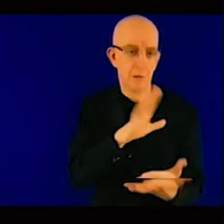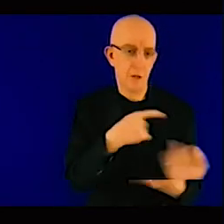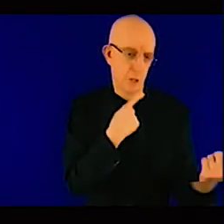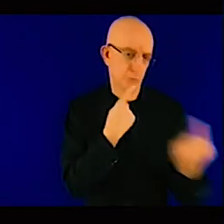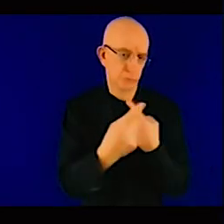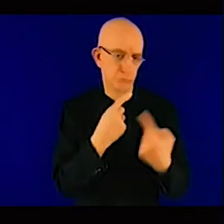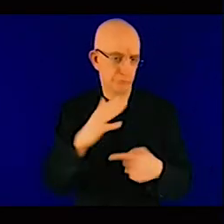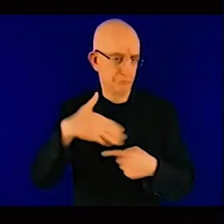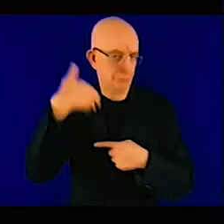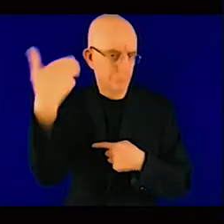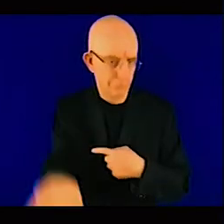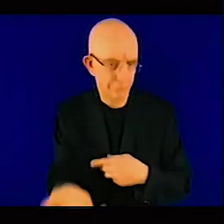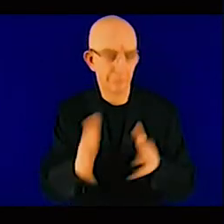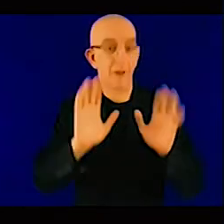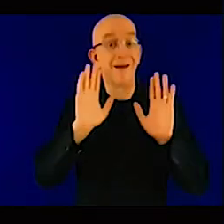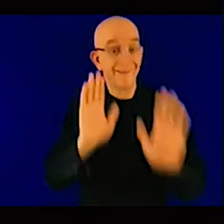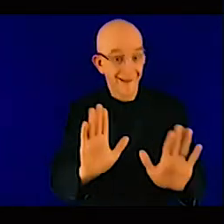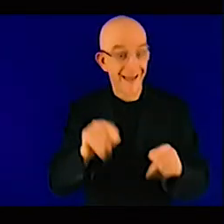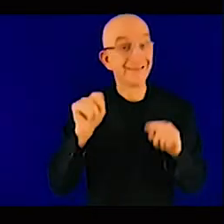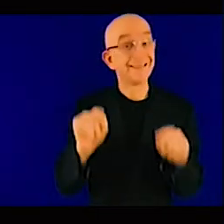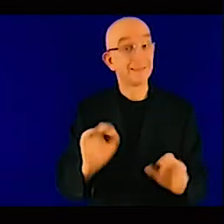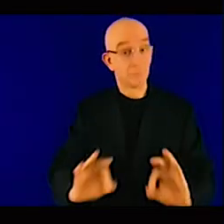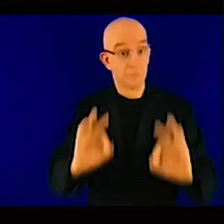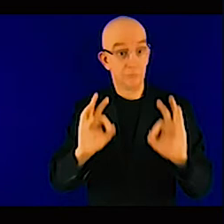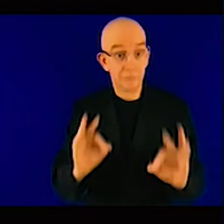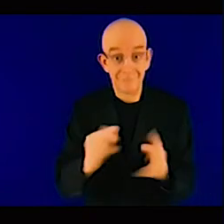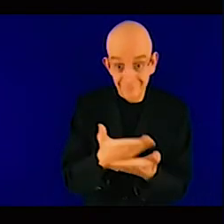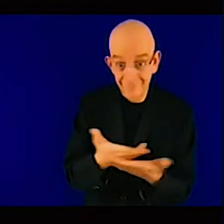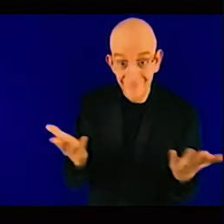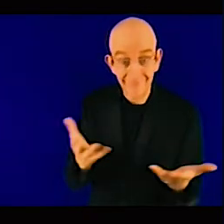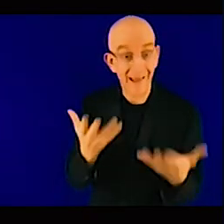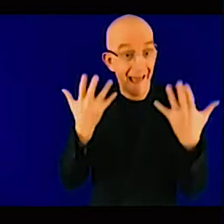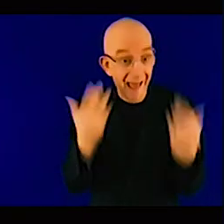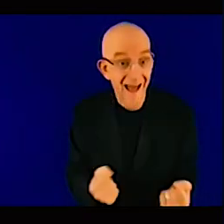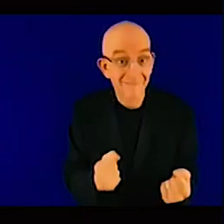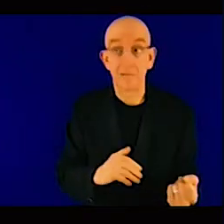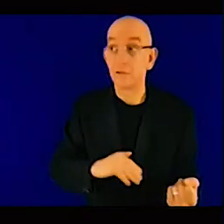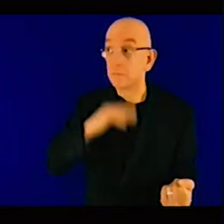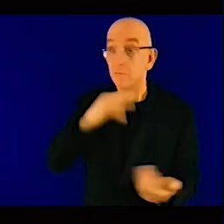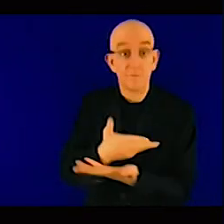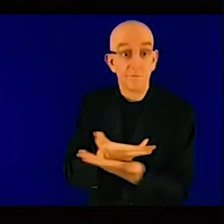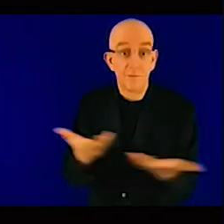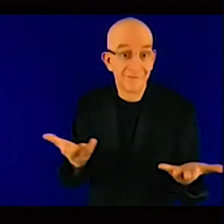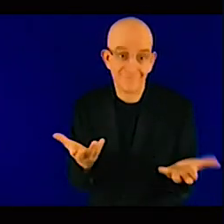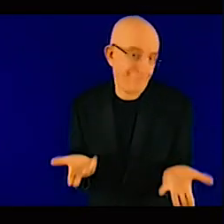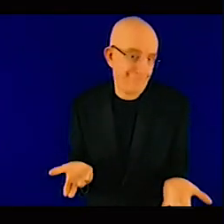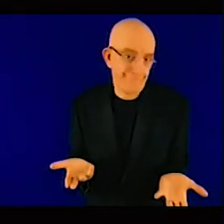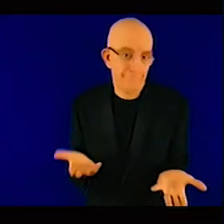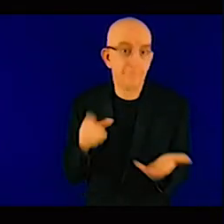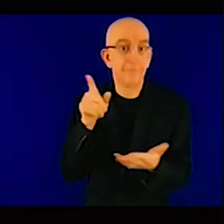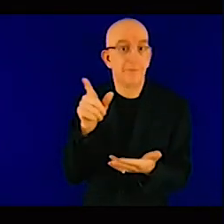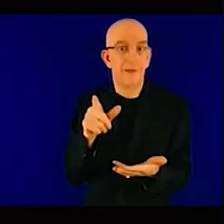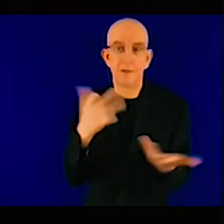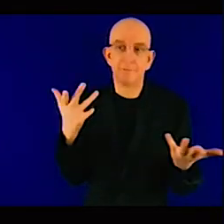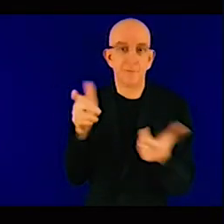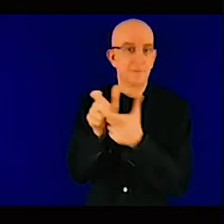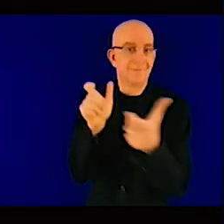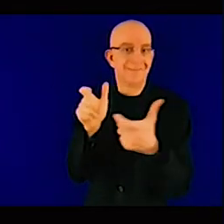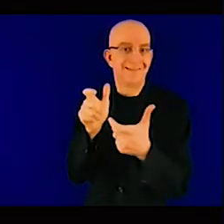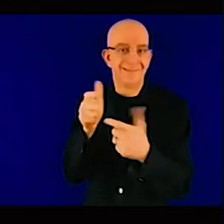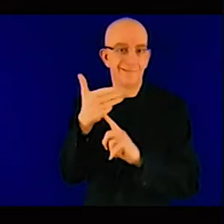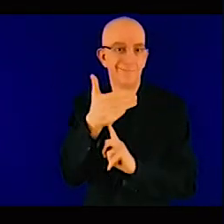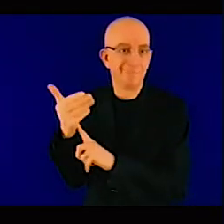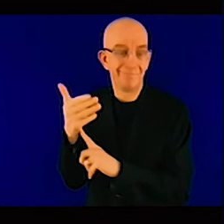follow where money is to be made or where there is profit to be made or where it is